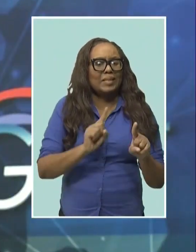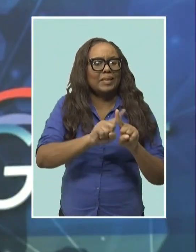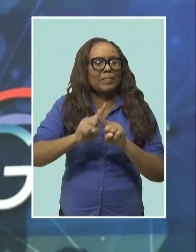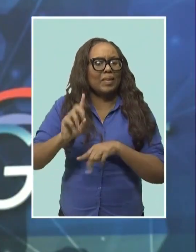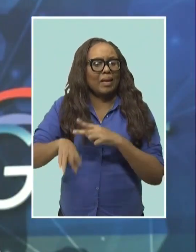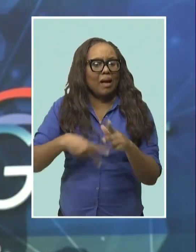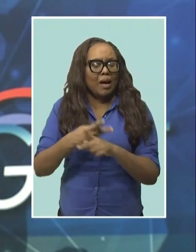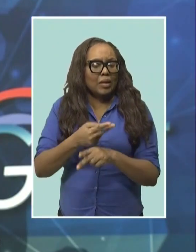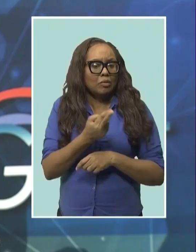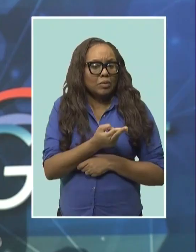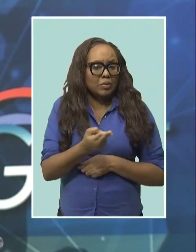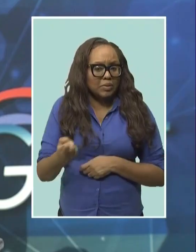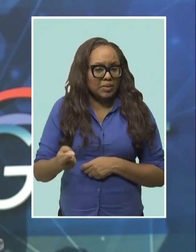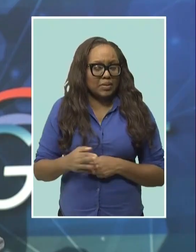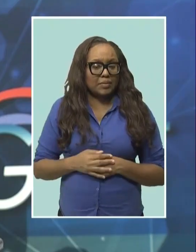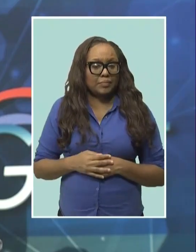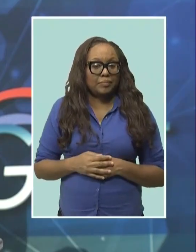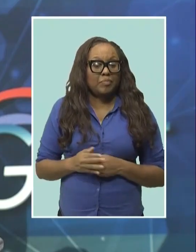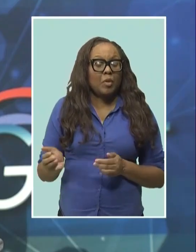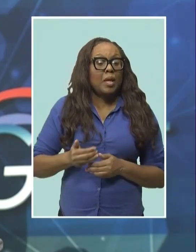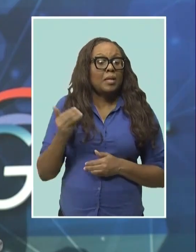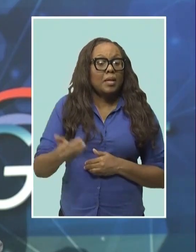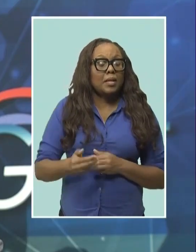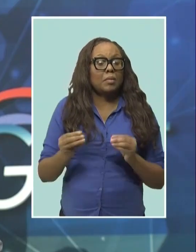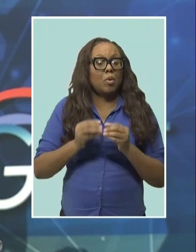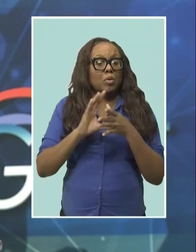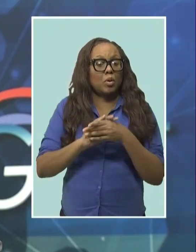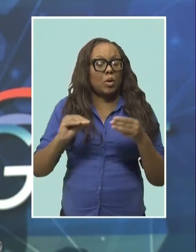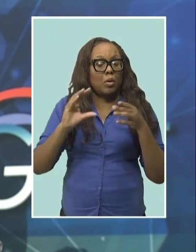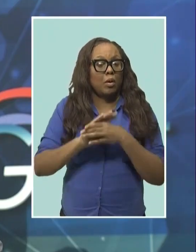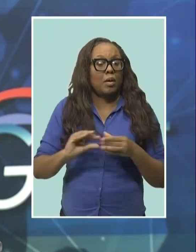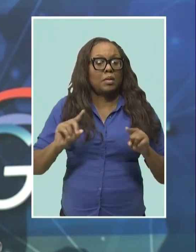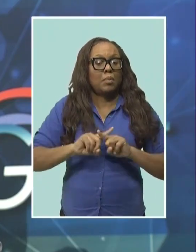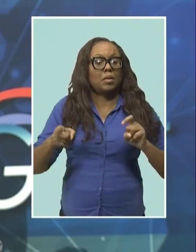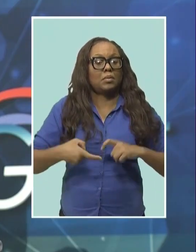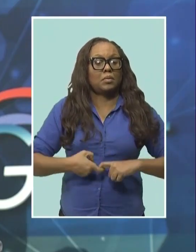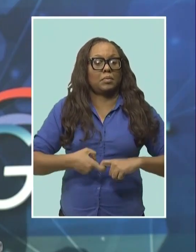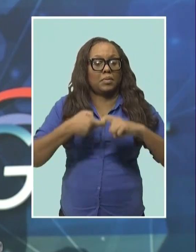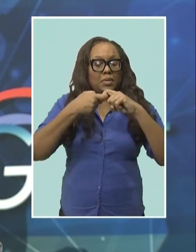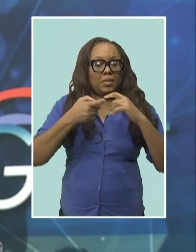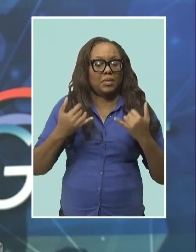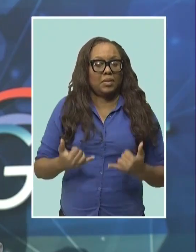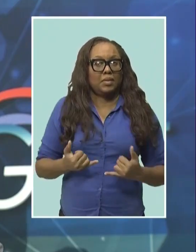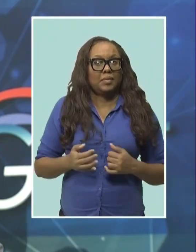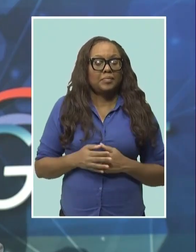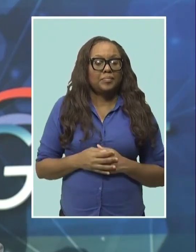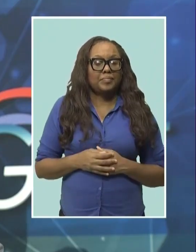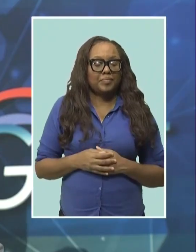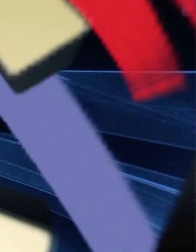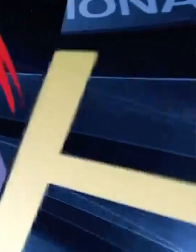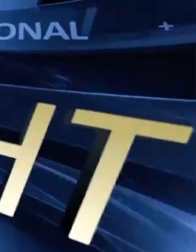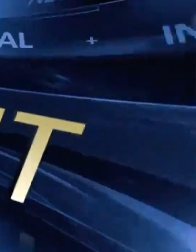Coming up here on Newsnight, a tourism official shares his thoughts on the cost of regional travel.